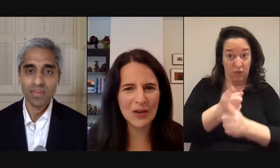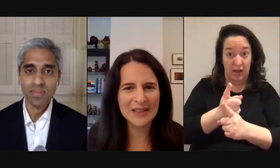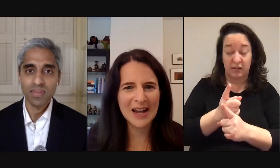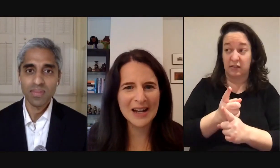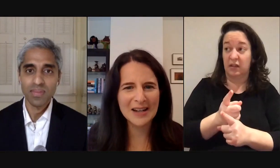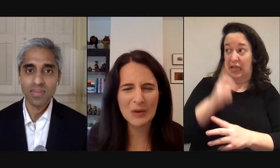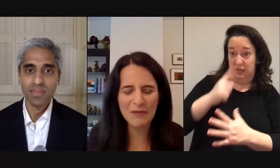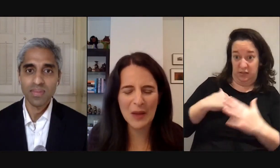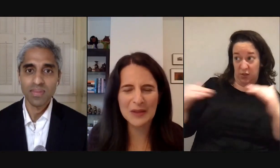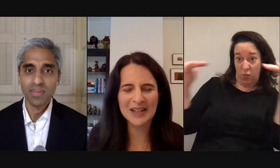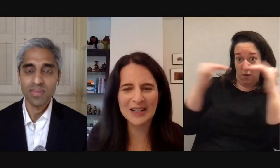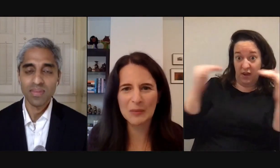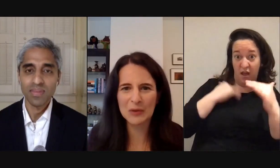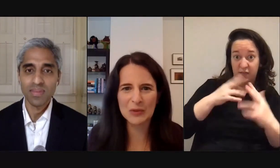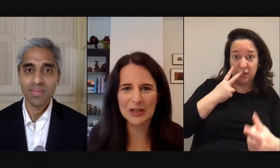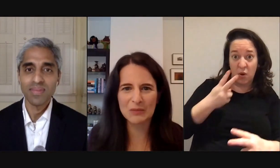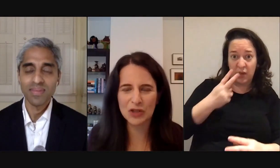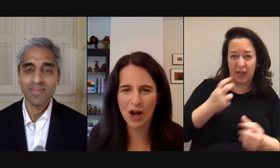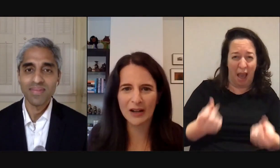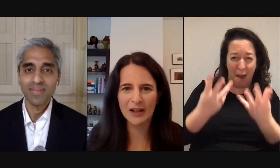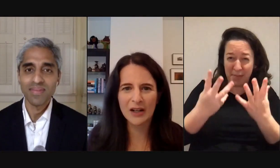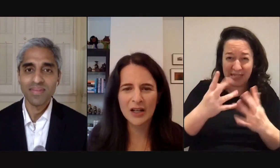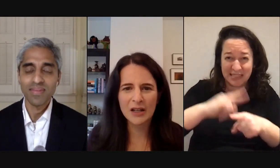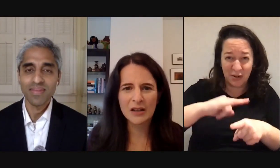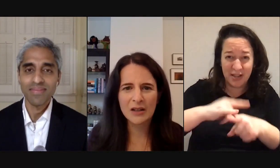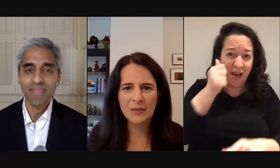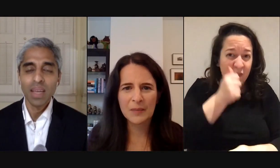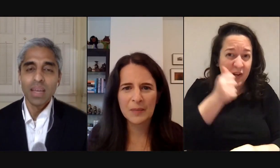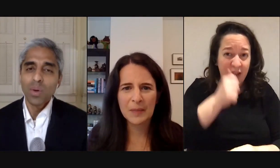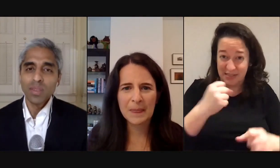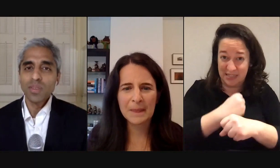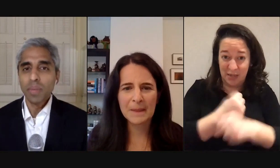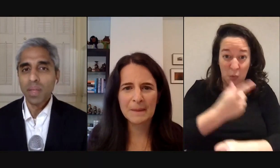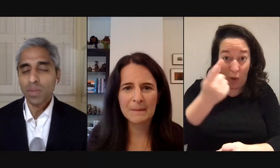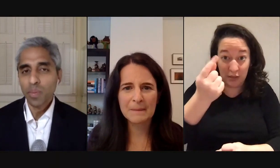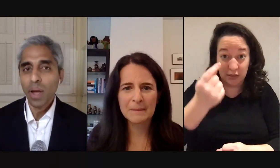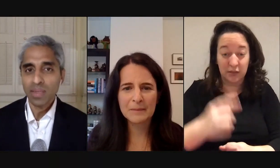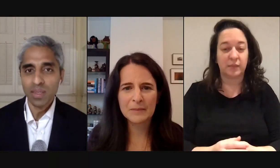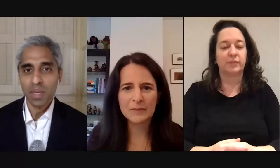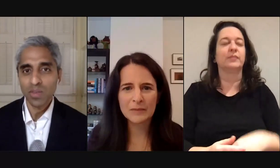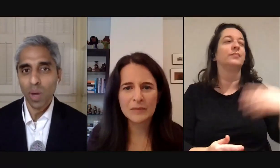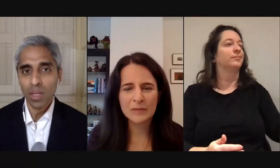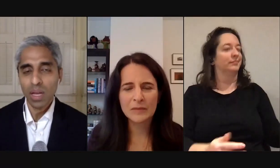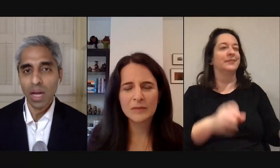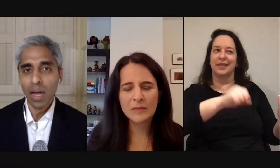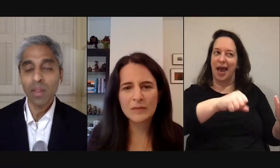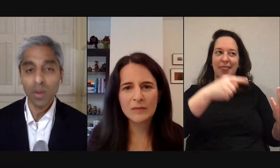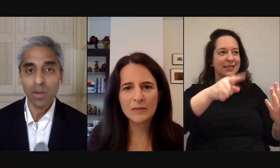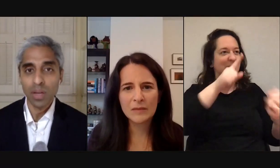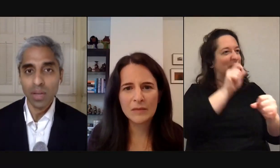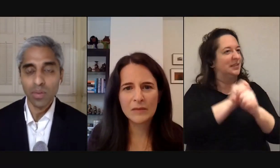number of cigarettes a day I forget the statistic but it was really shocking. Well this is something that was surprising to me as well